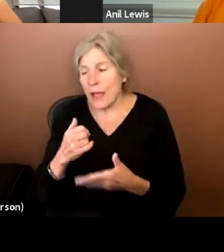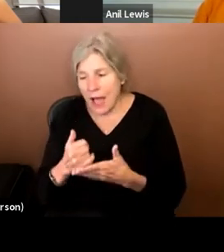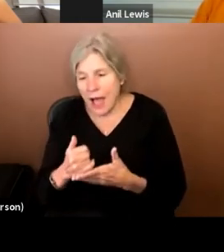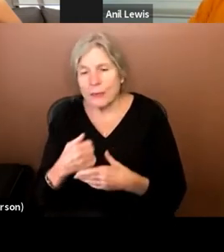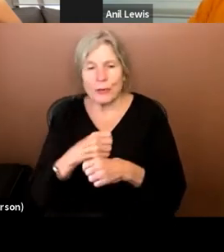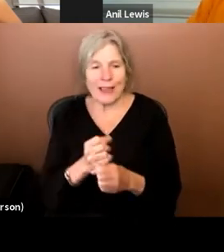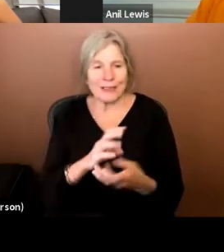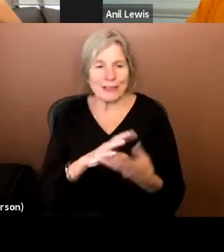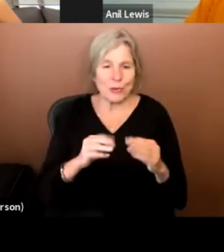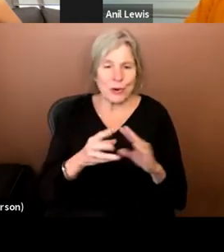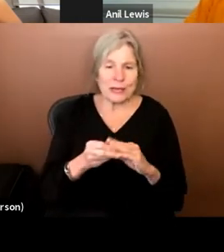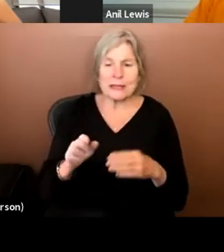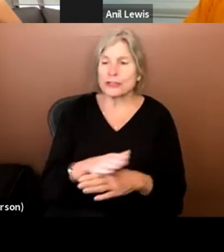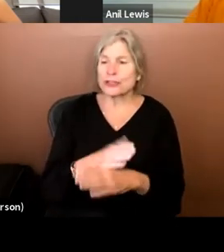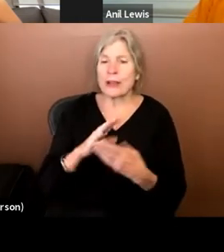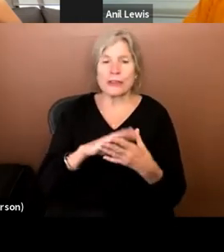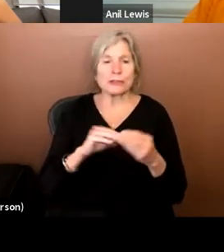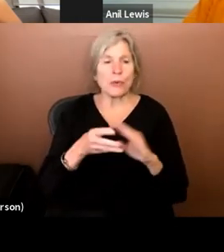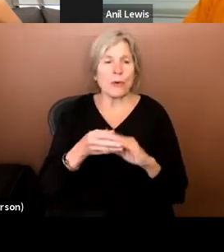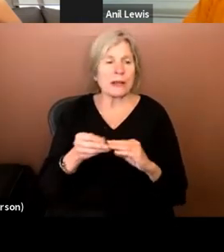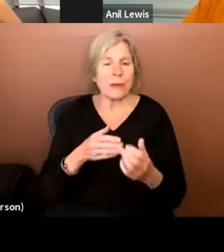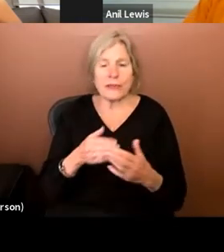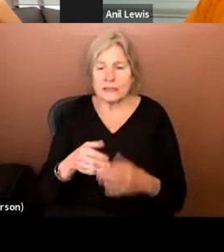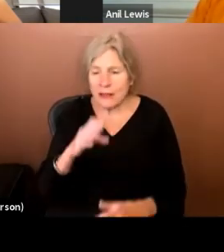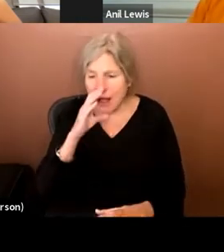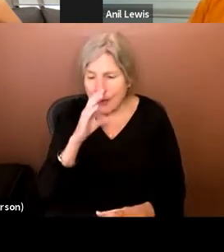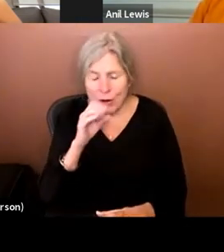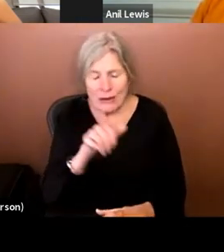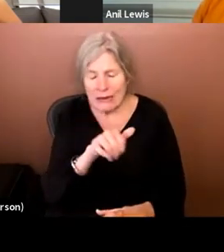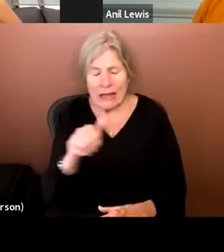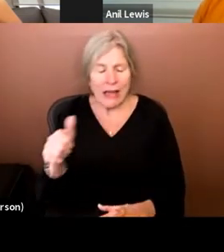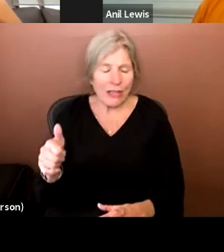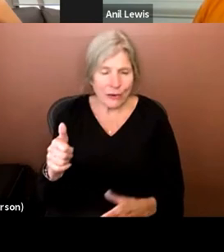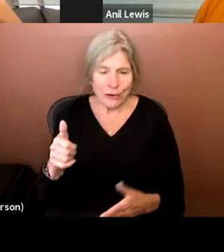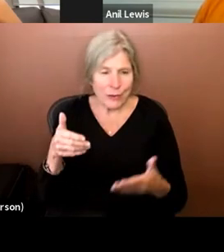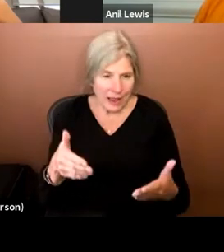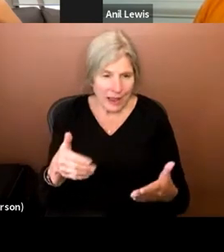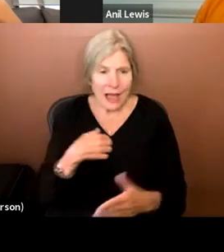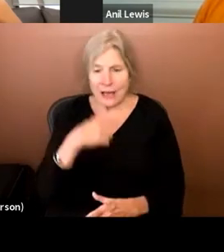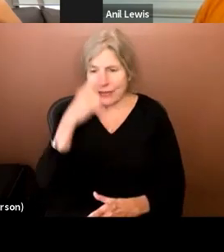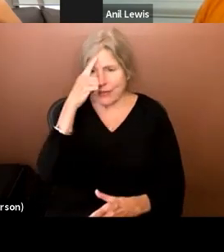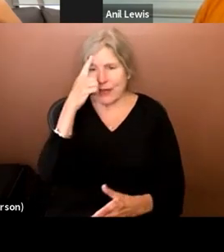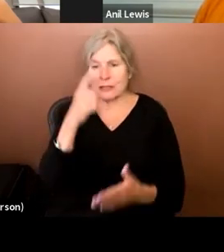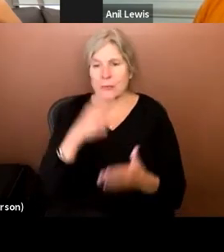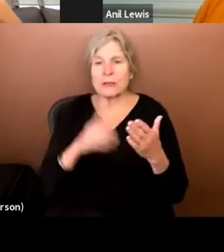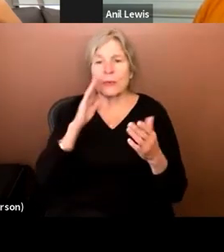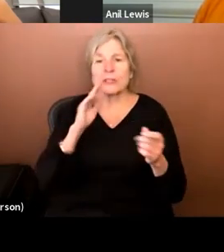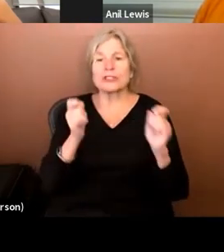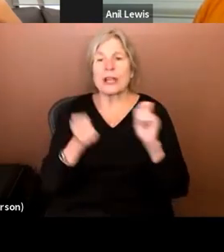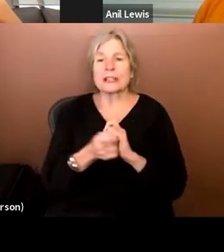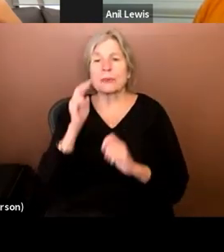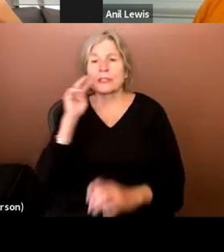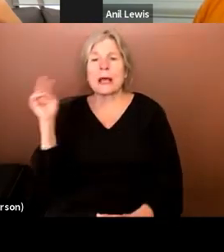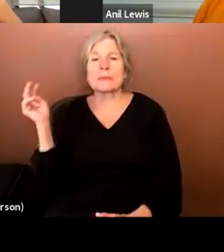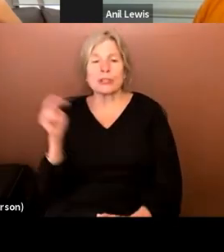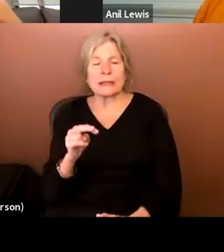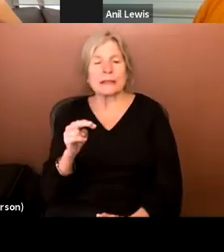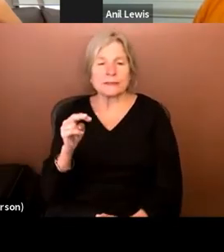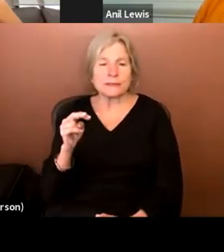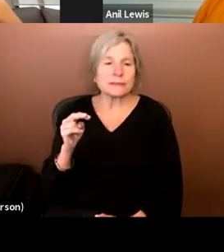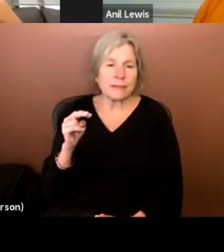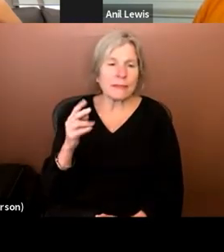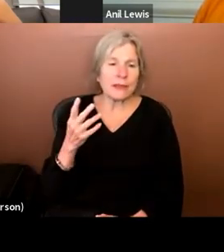stories and share them, whether in comics or any other kind of media, I think that's, what's going to change perception. And, and,